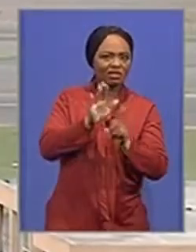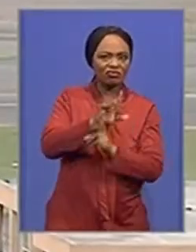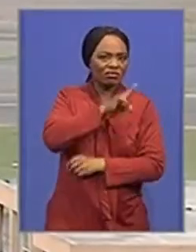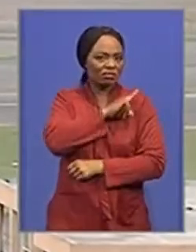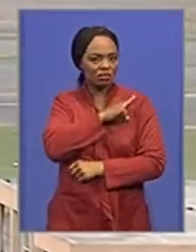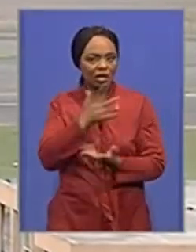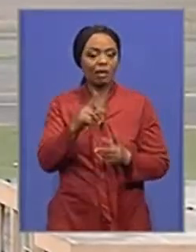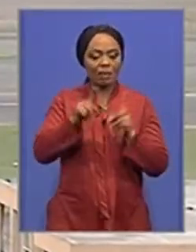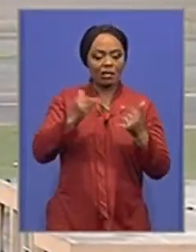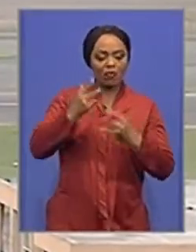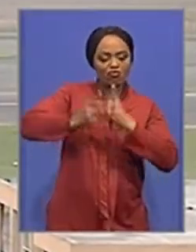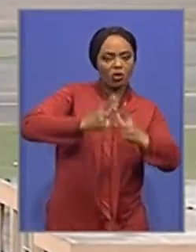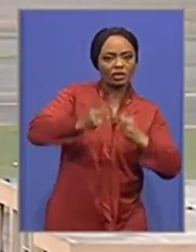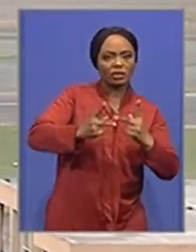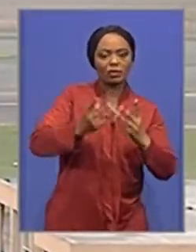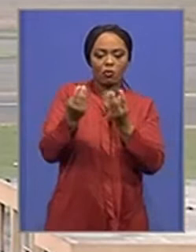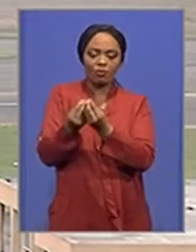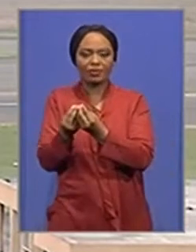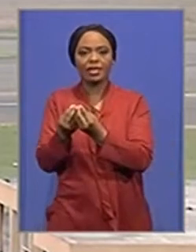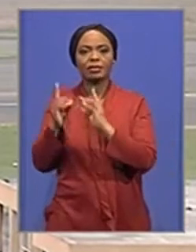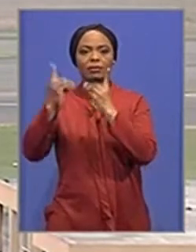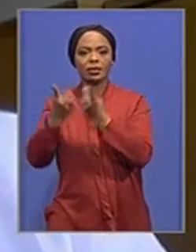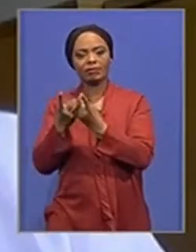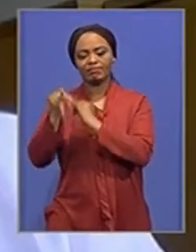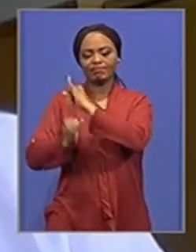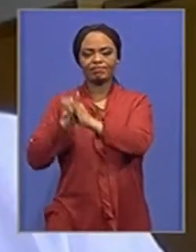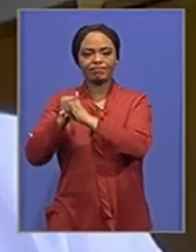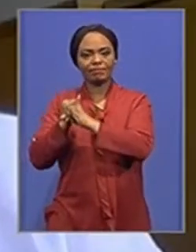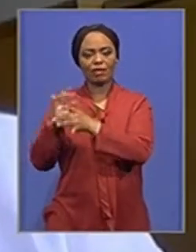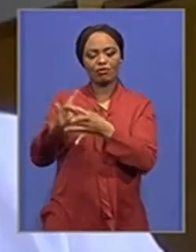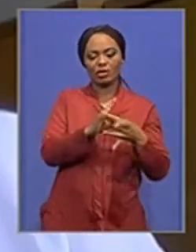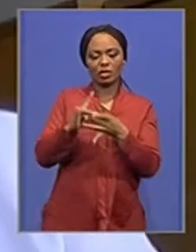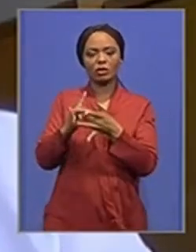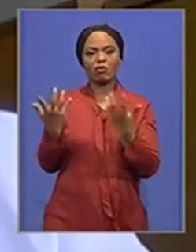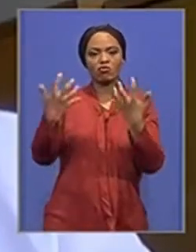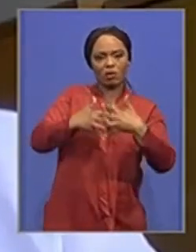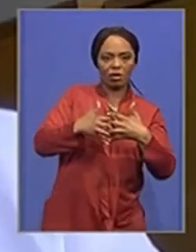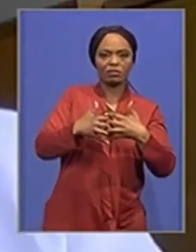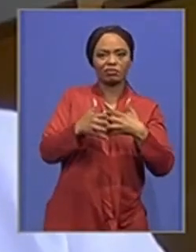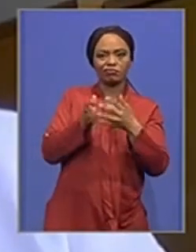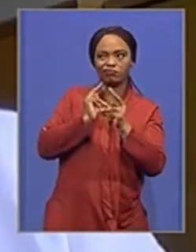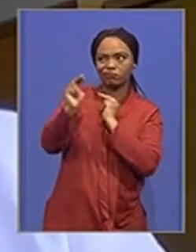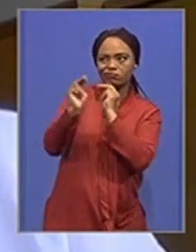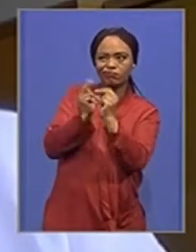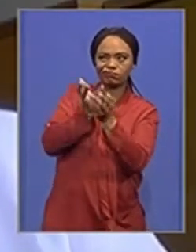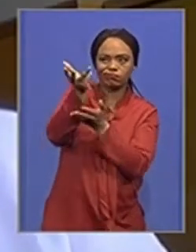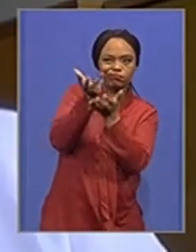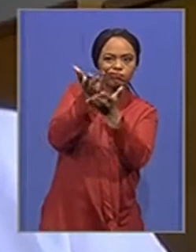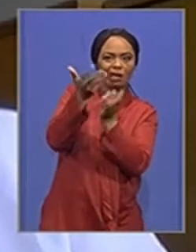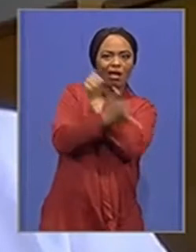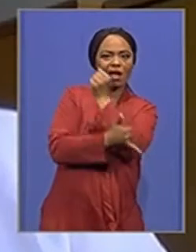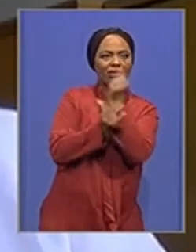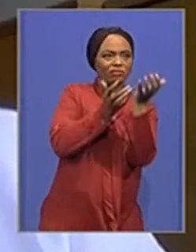together with the Department of International Relations and Cooperation, talking to different countries